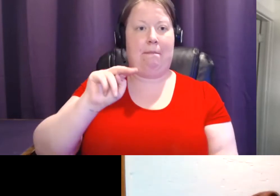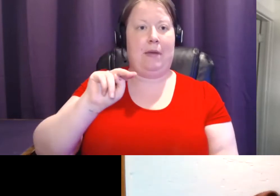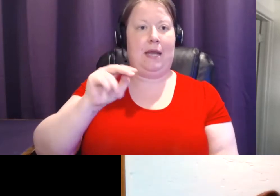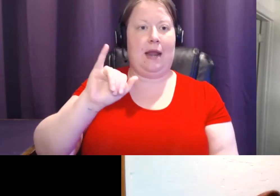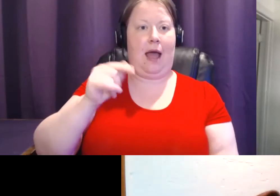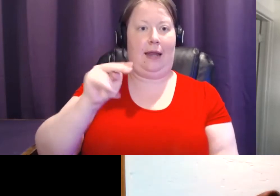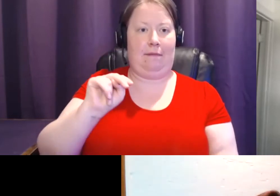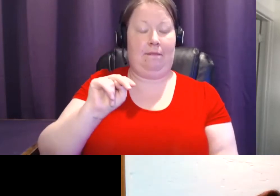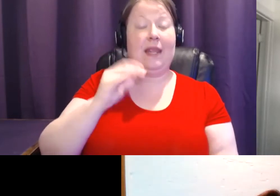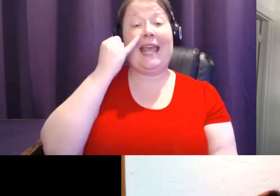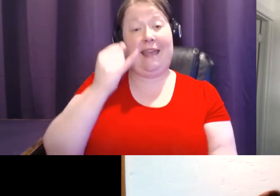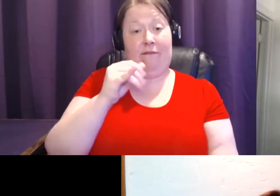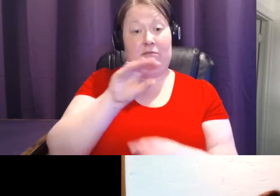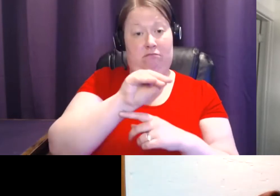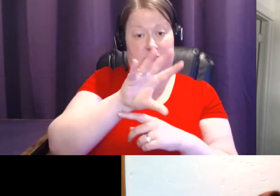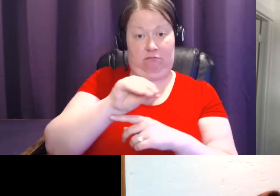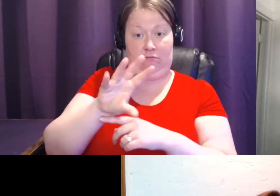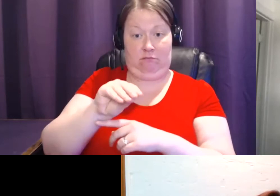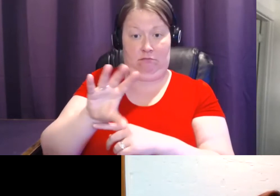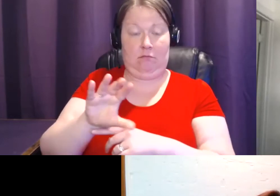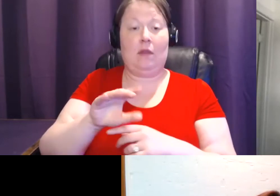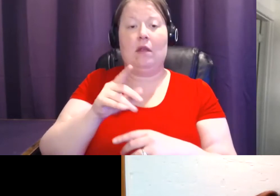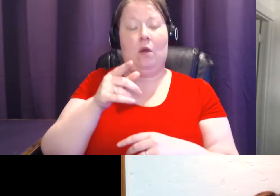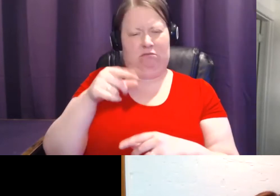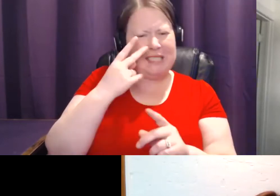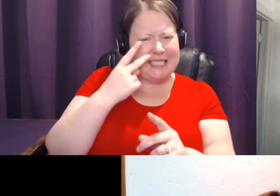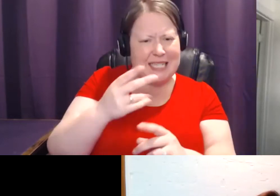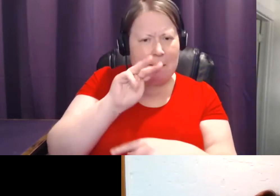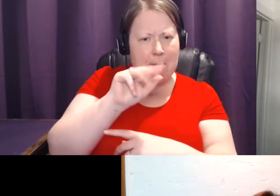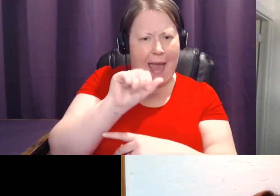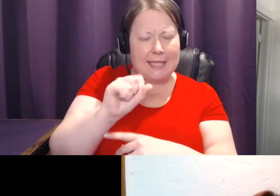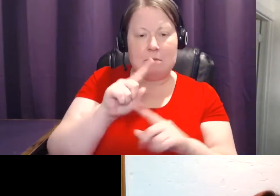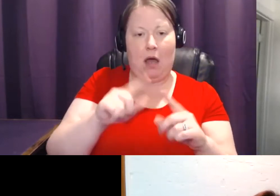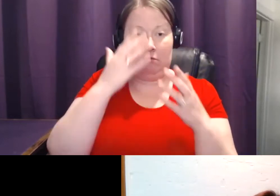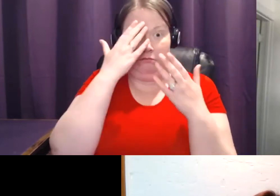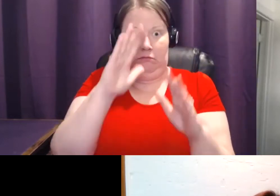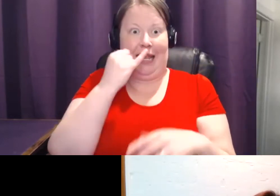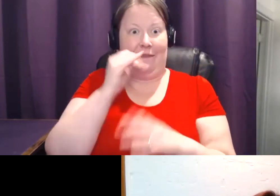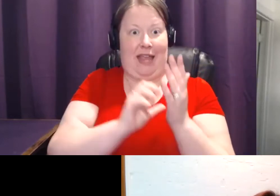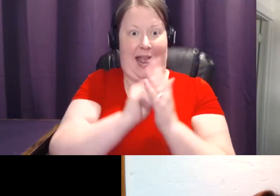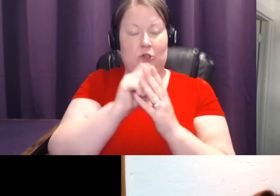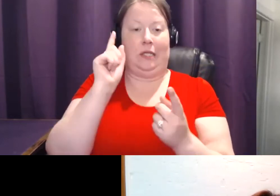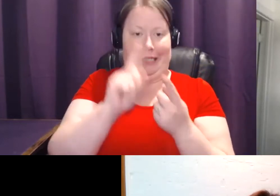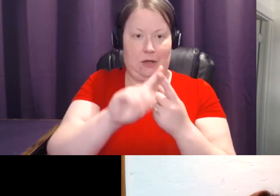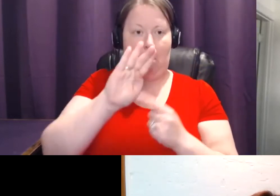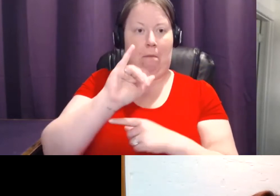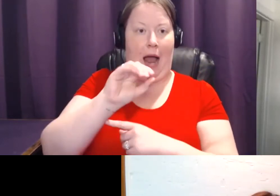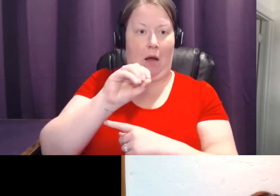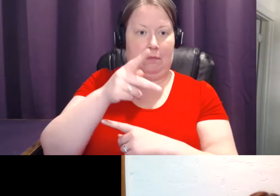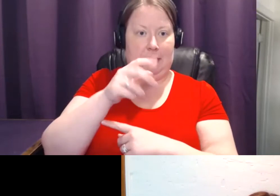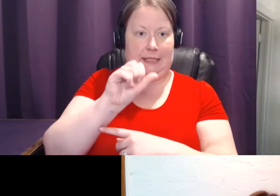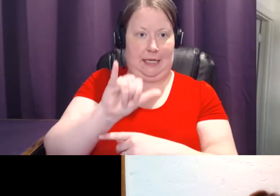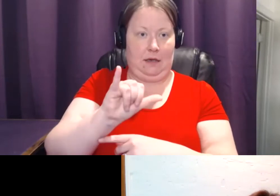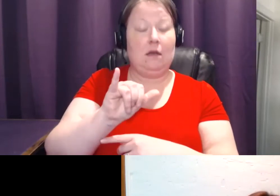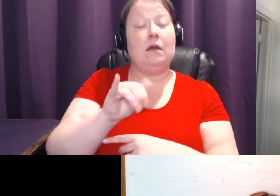ultrasound, we see masses, but we don't know if they're cancer or not often until we do the biopsy. Not only, so